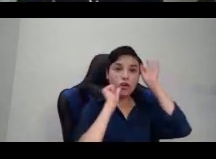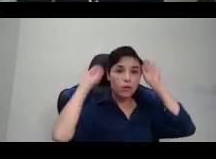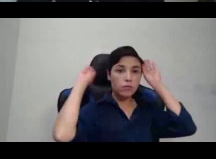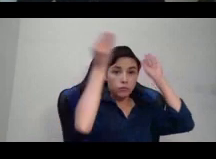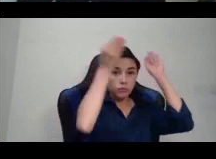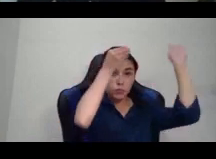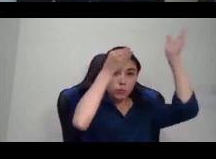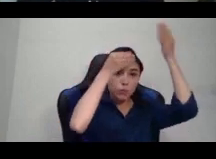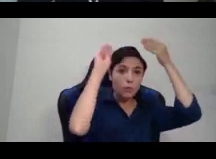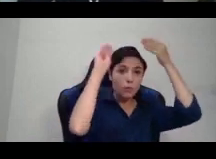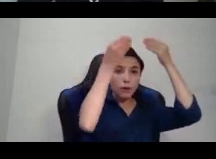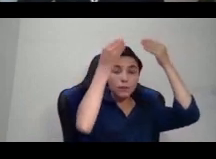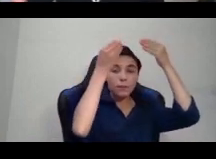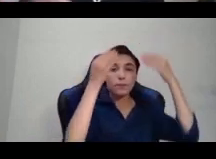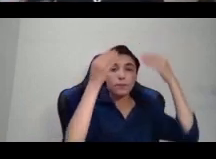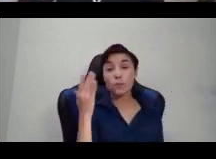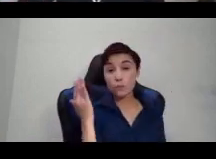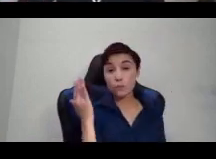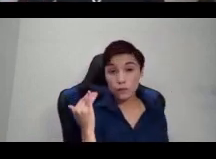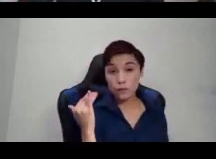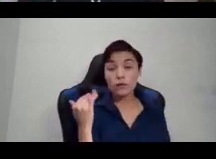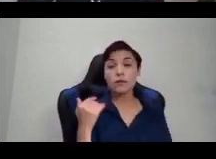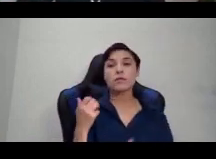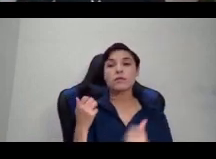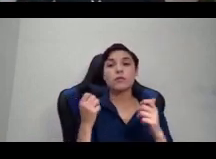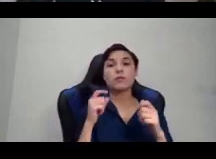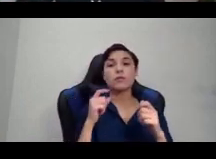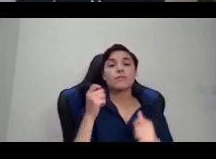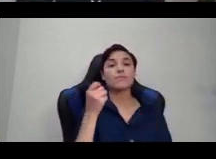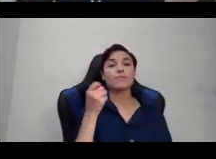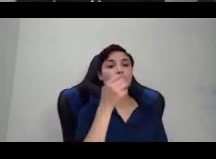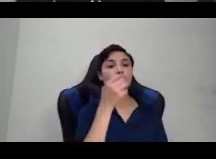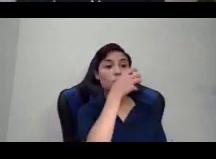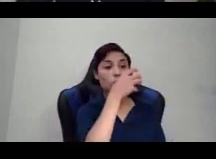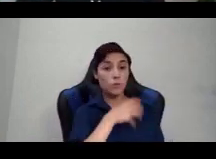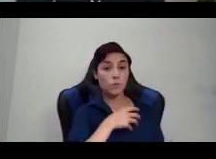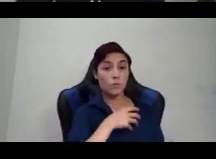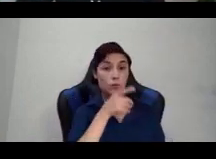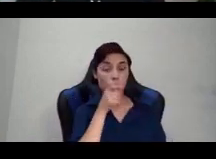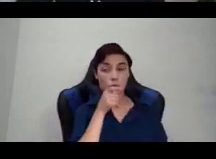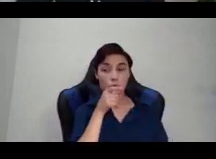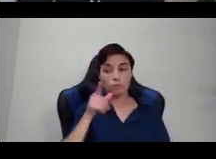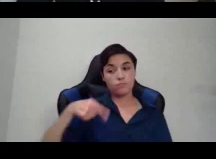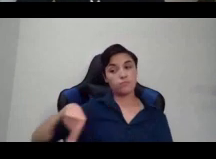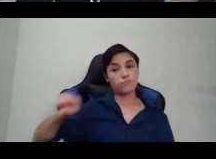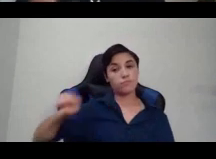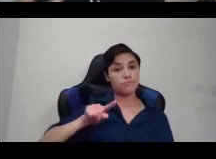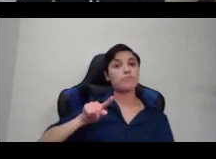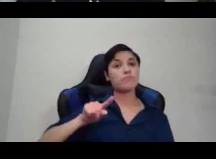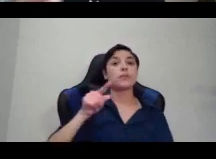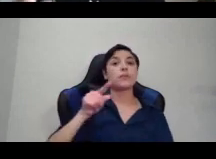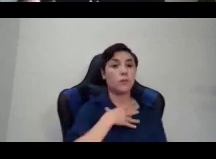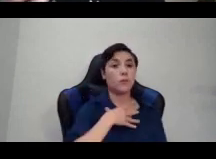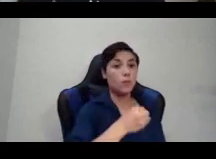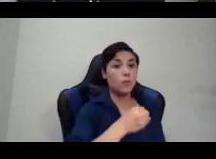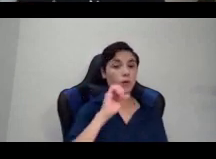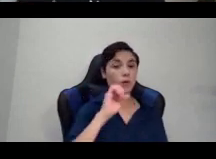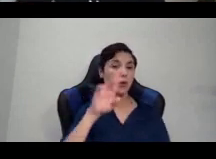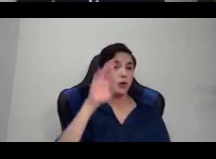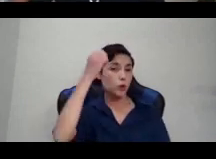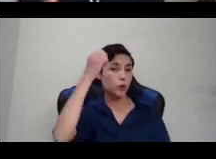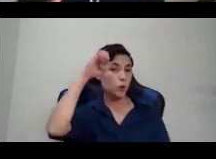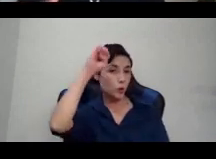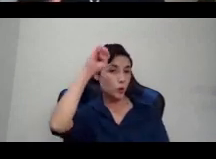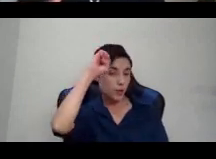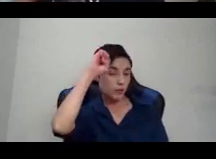women of European descent came to him and were talking to him about the women of African descent